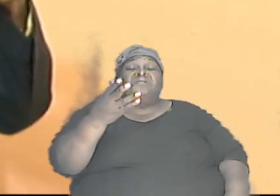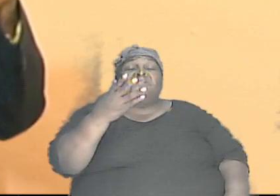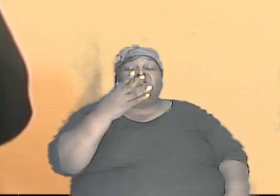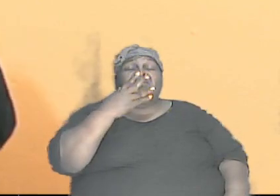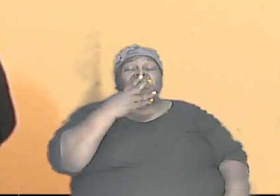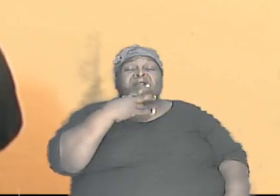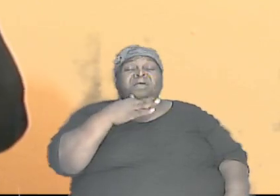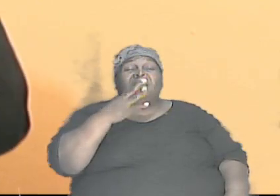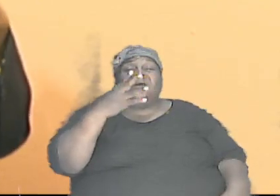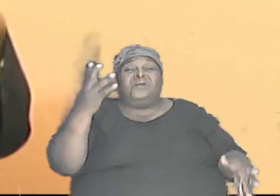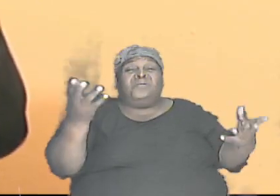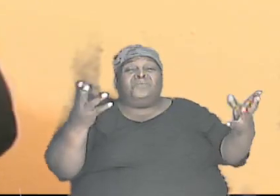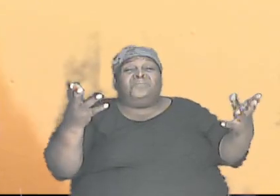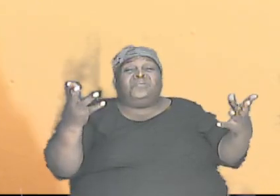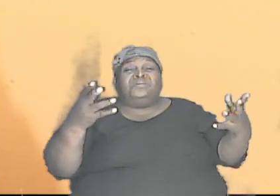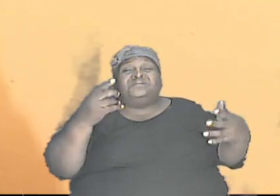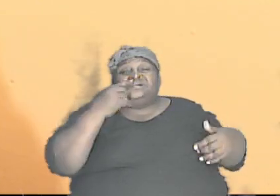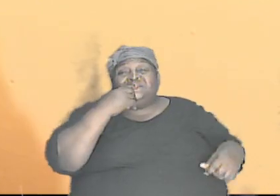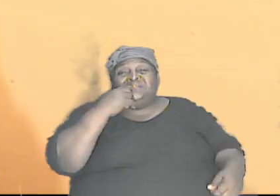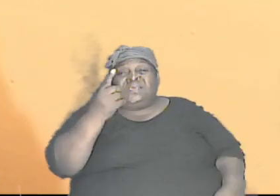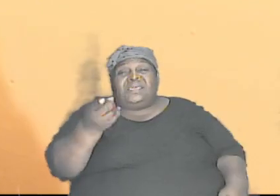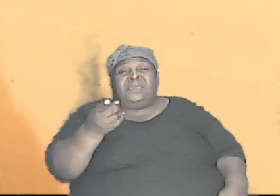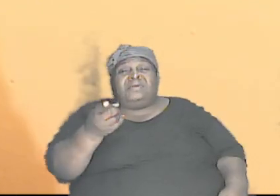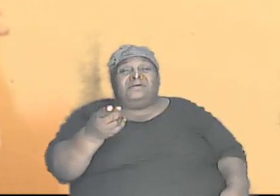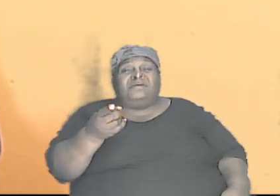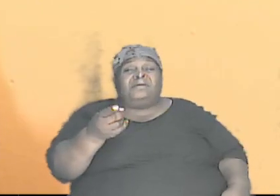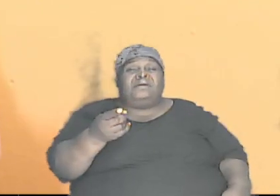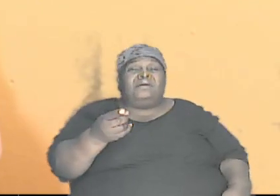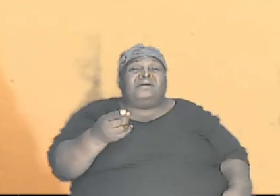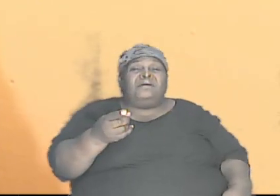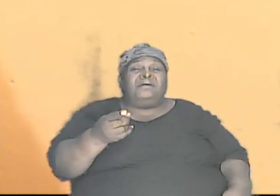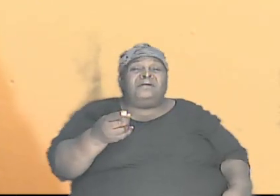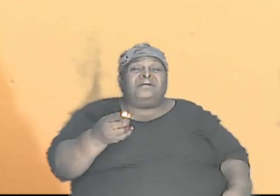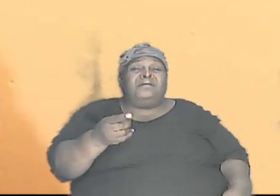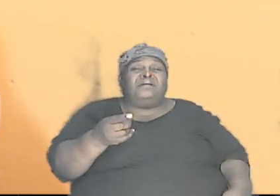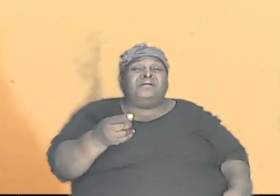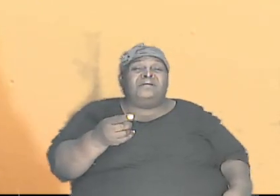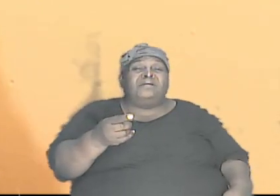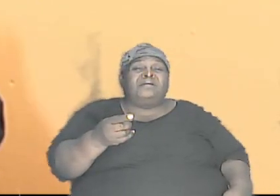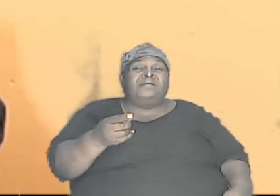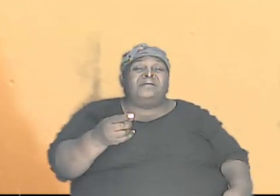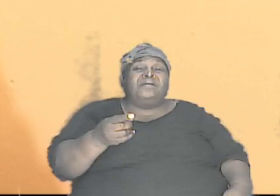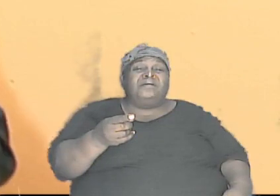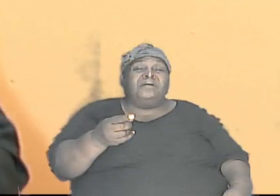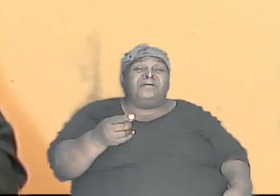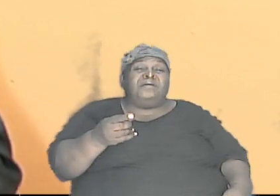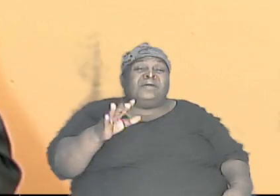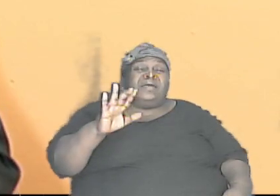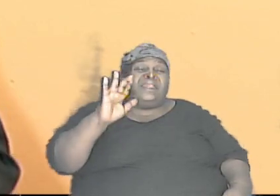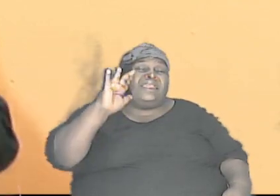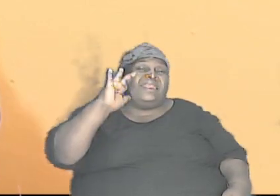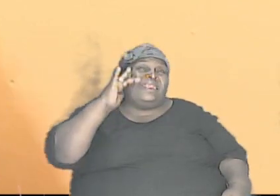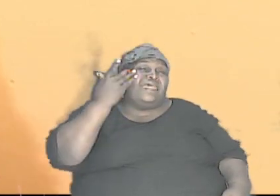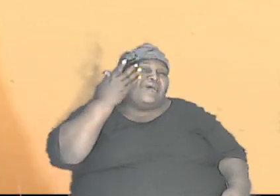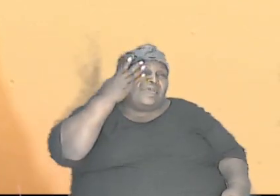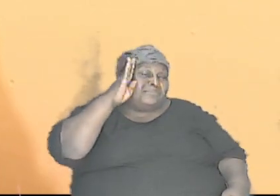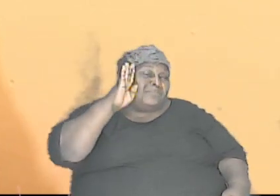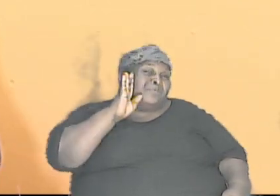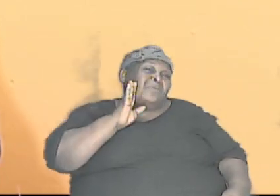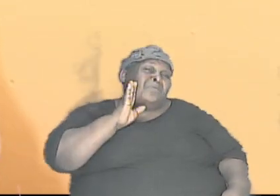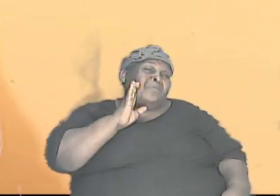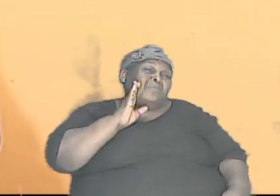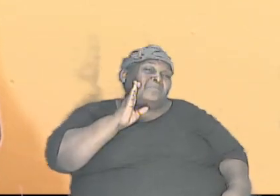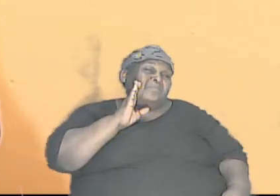what we would say, them red, light brown. That's my